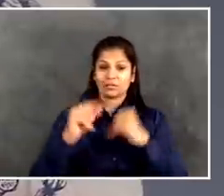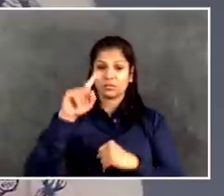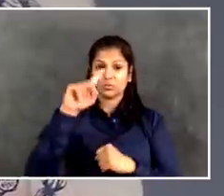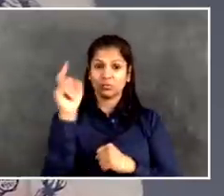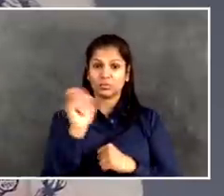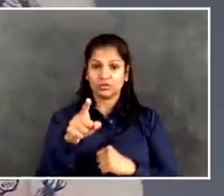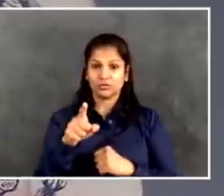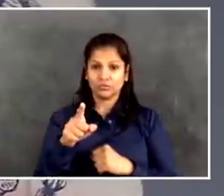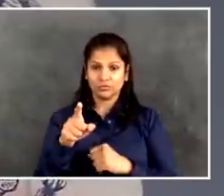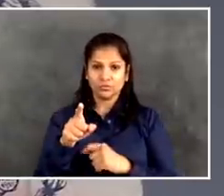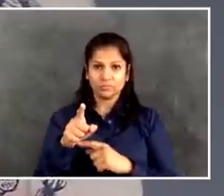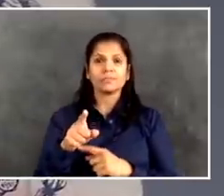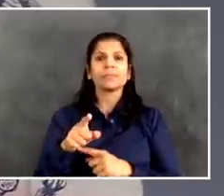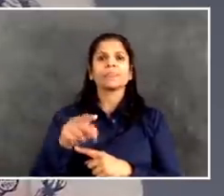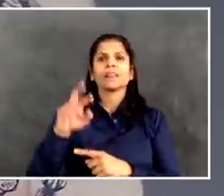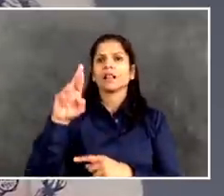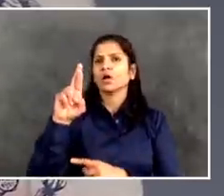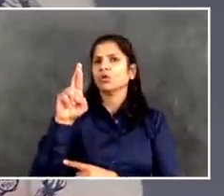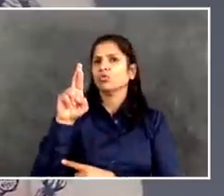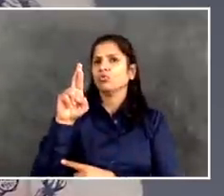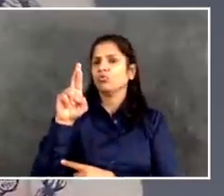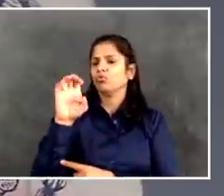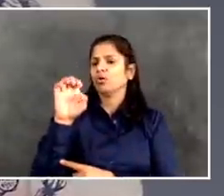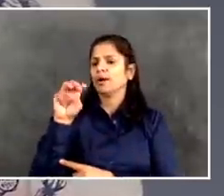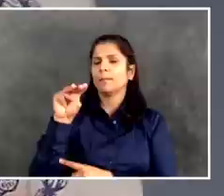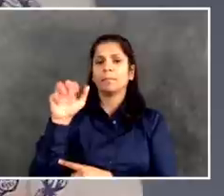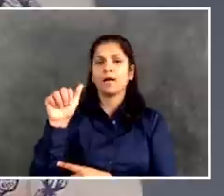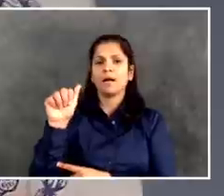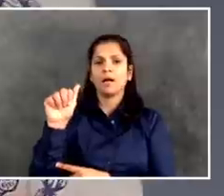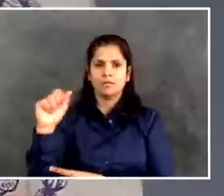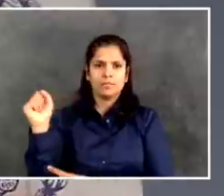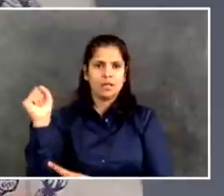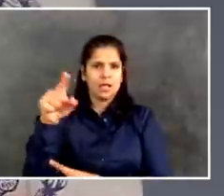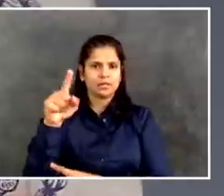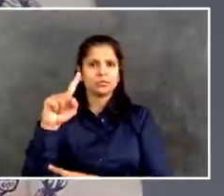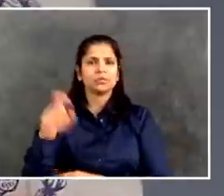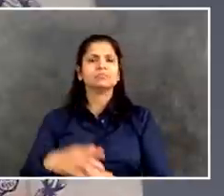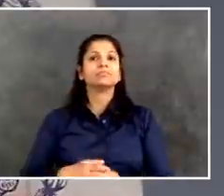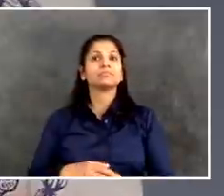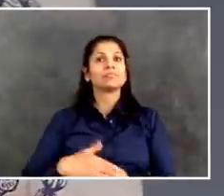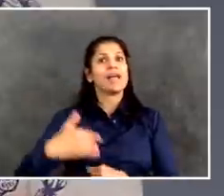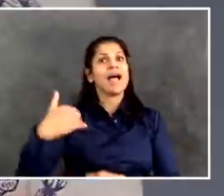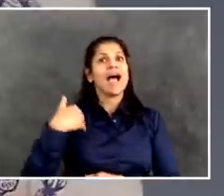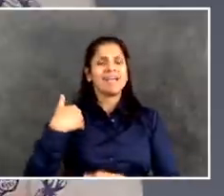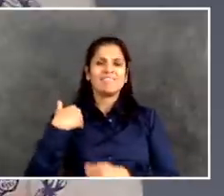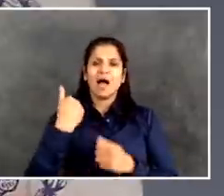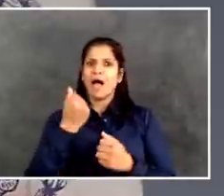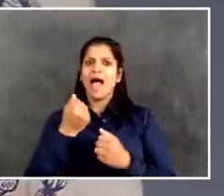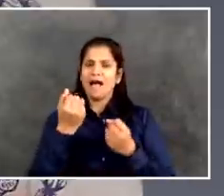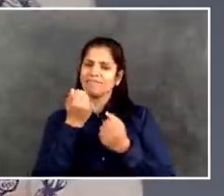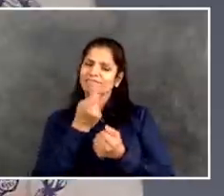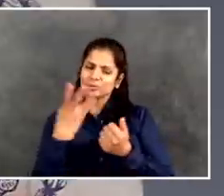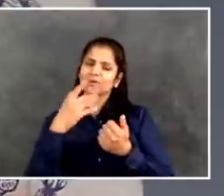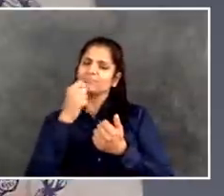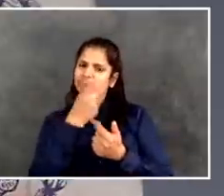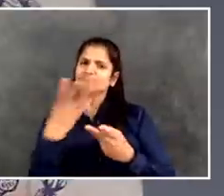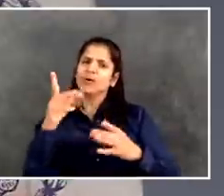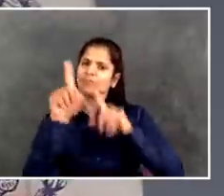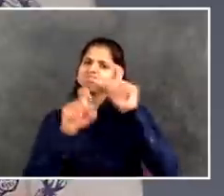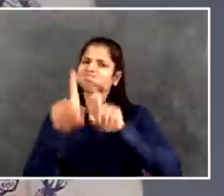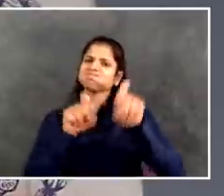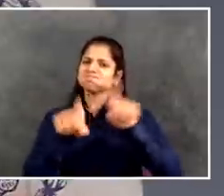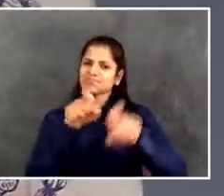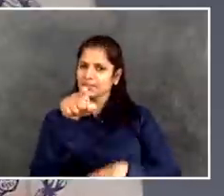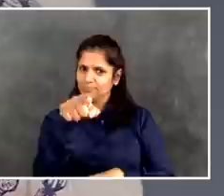Okay, great. So I have a couple of questions. The first one is, you know, I know you've been asked this a lot. We're still,